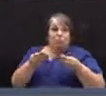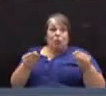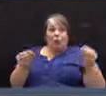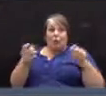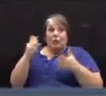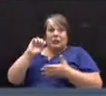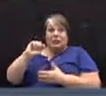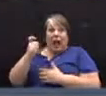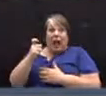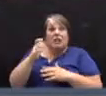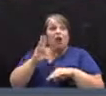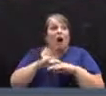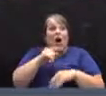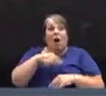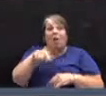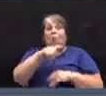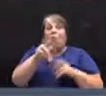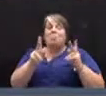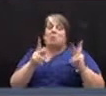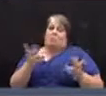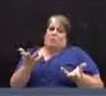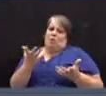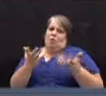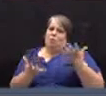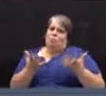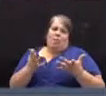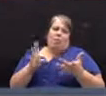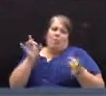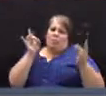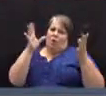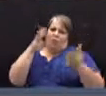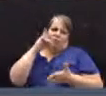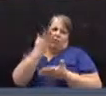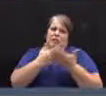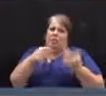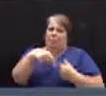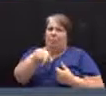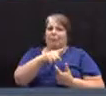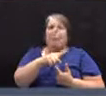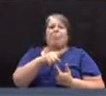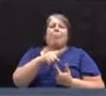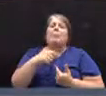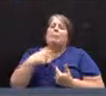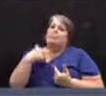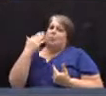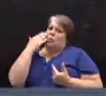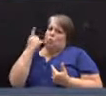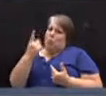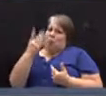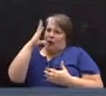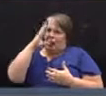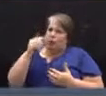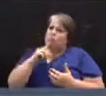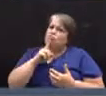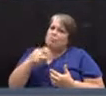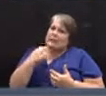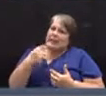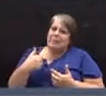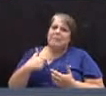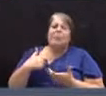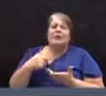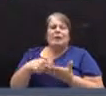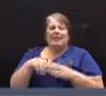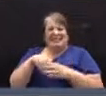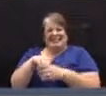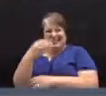tax on these people would probably be disastrous for some of them. I know one guy was really telling me, he's